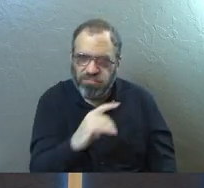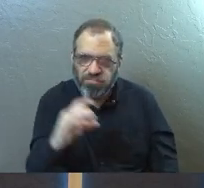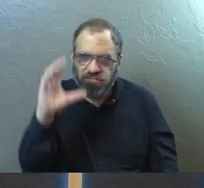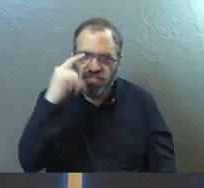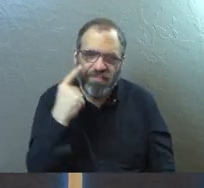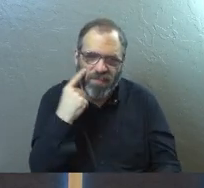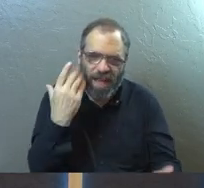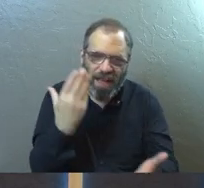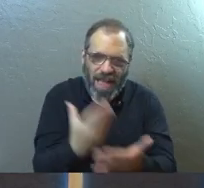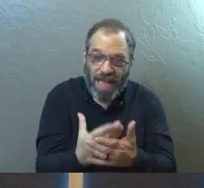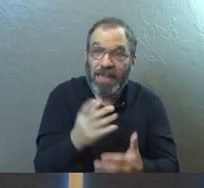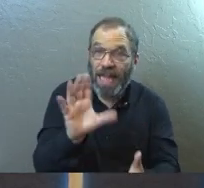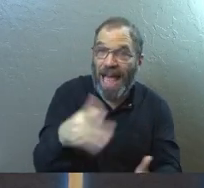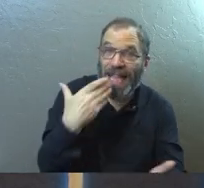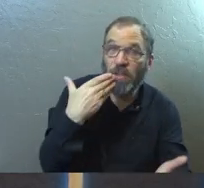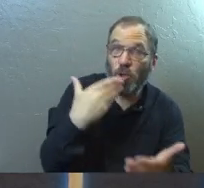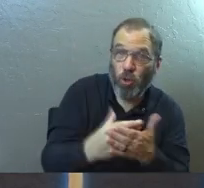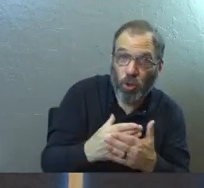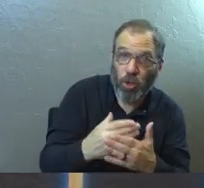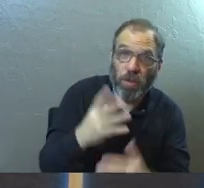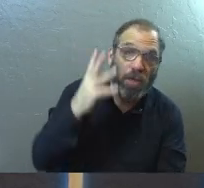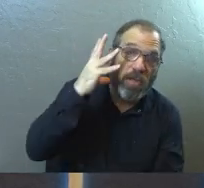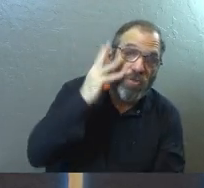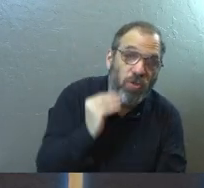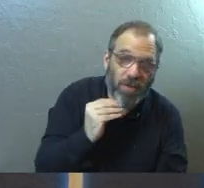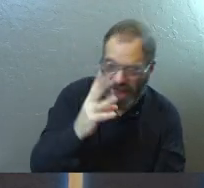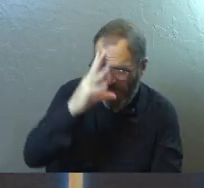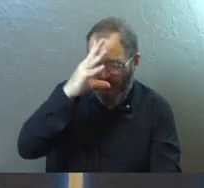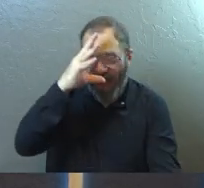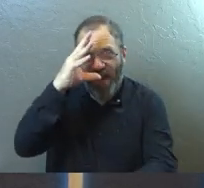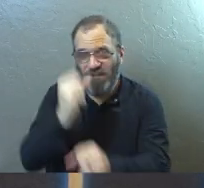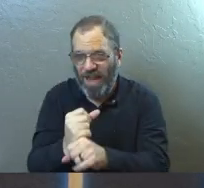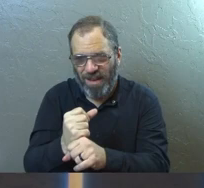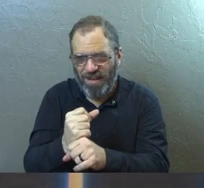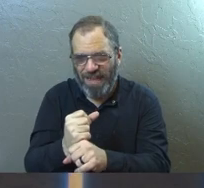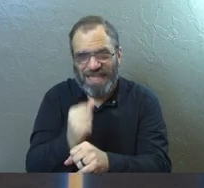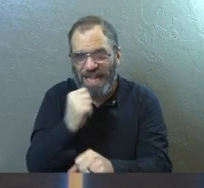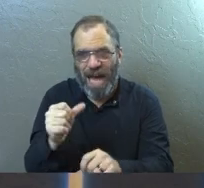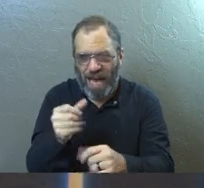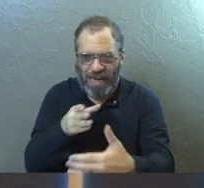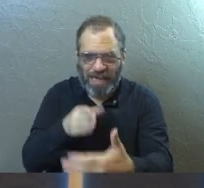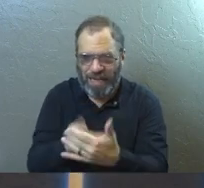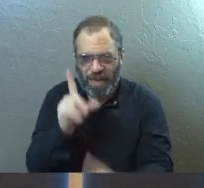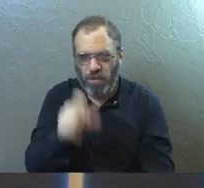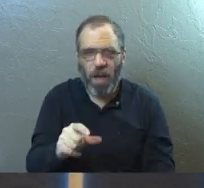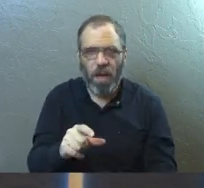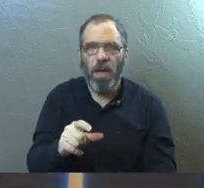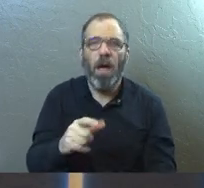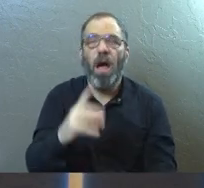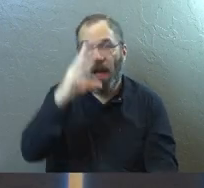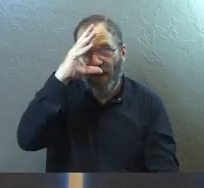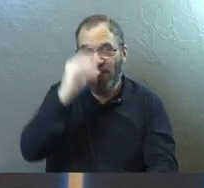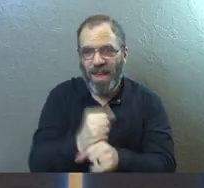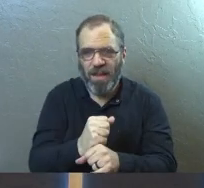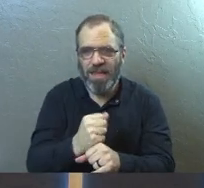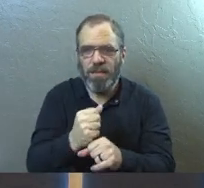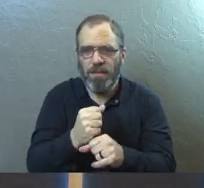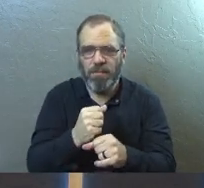evidence. And that's a good journey. Faith is not anti-questions. Faith is anti-laziness,